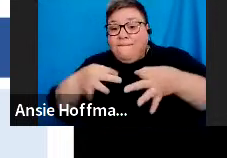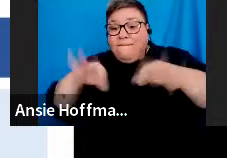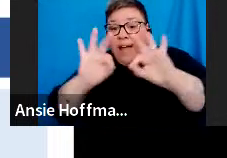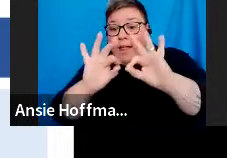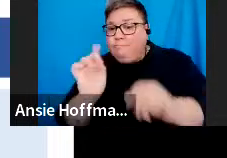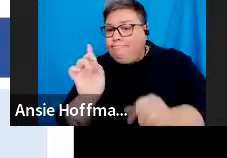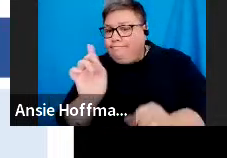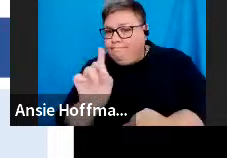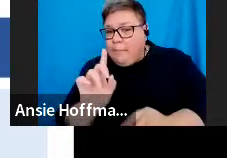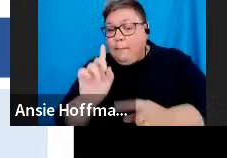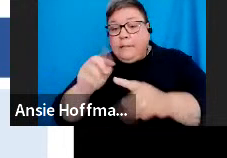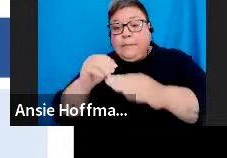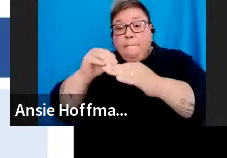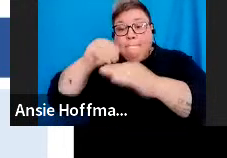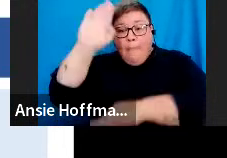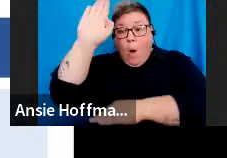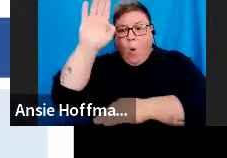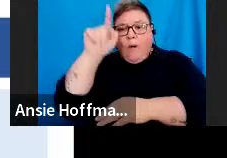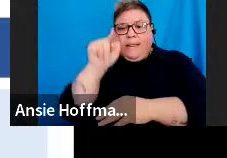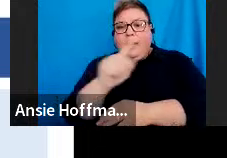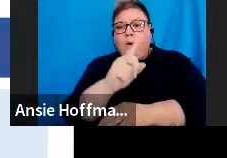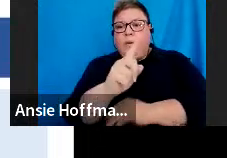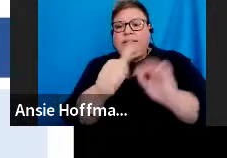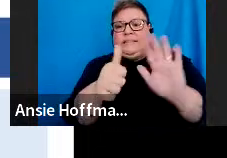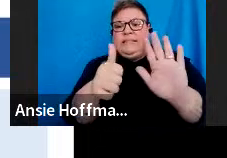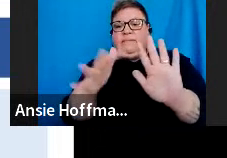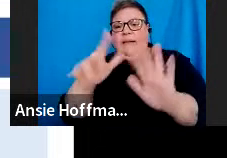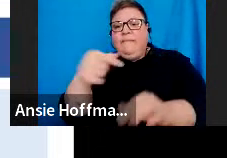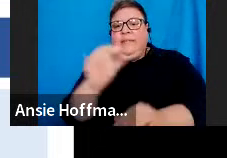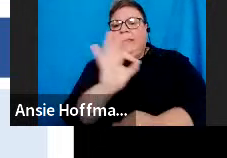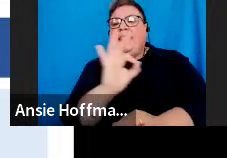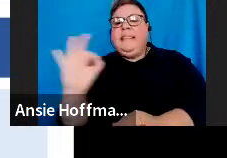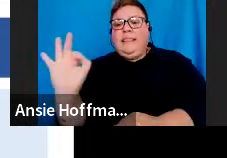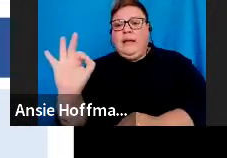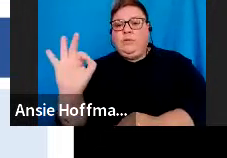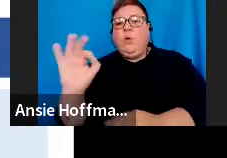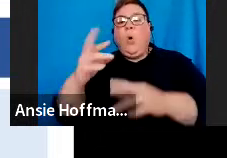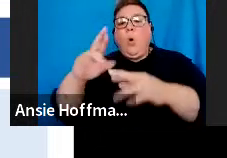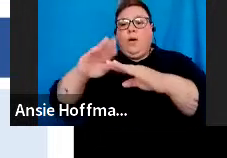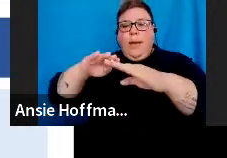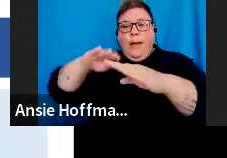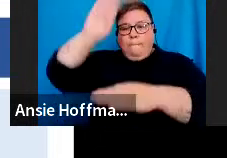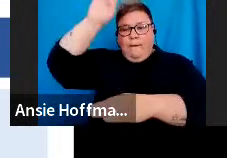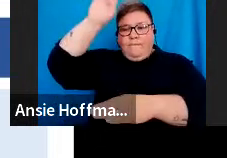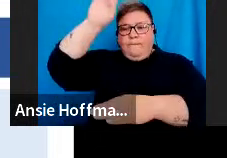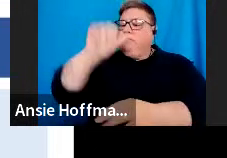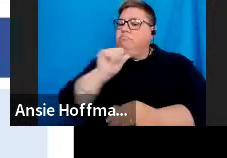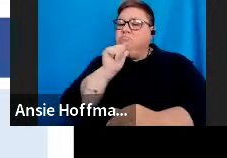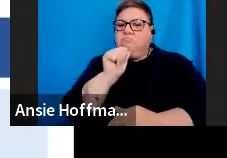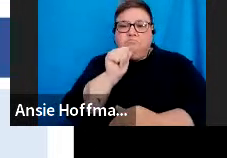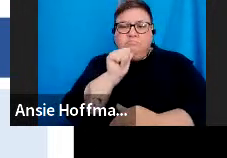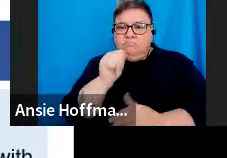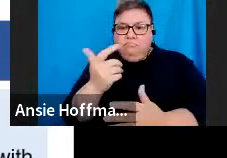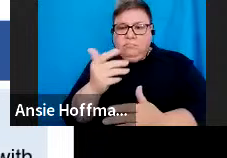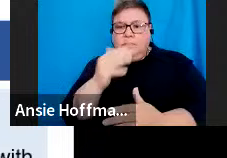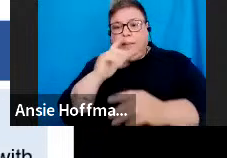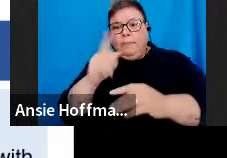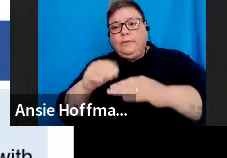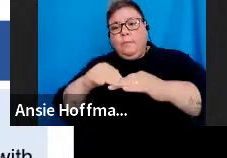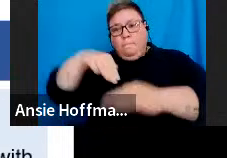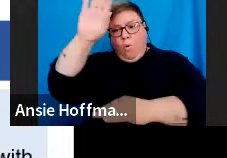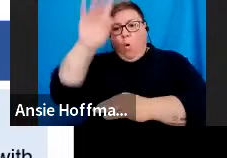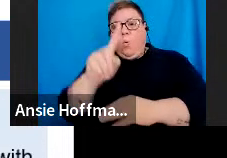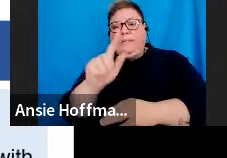be more than $165,000 and above respectively, basically more than $165